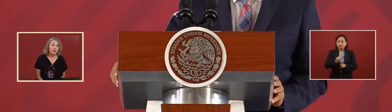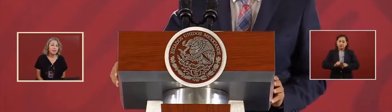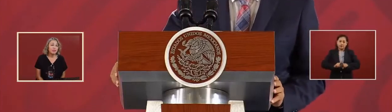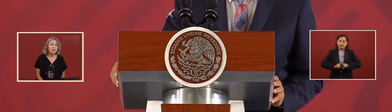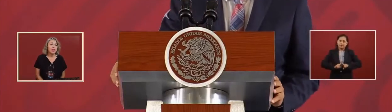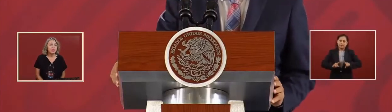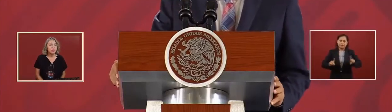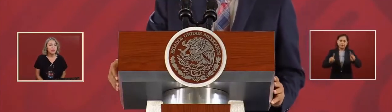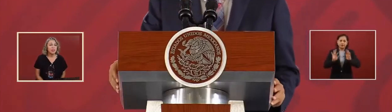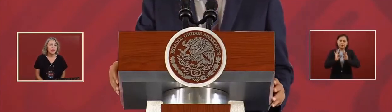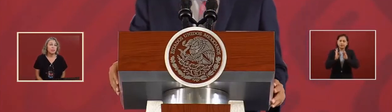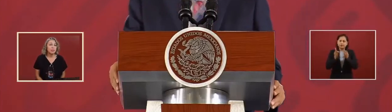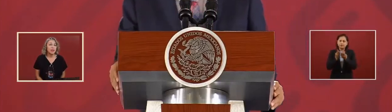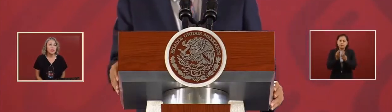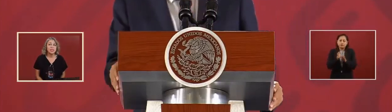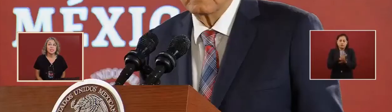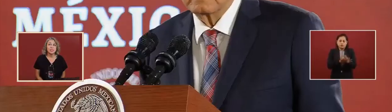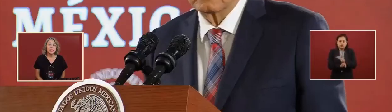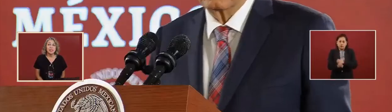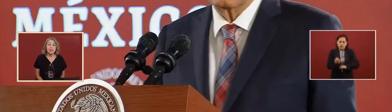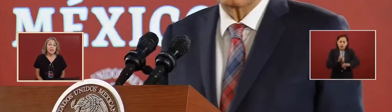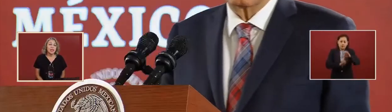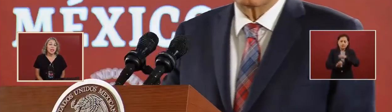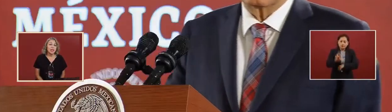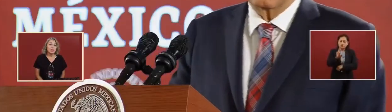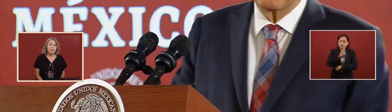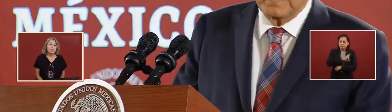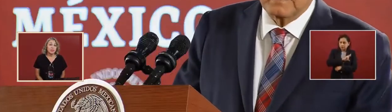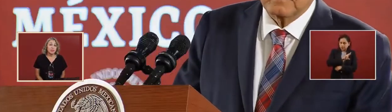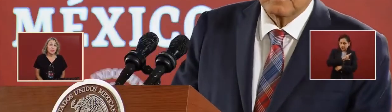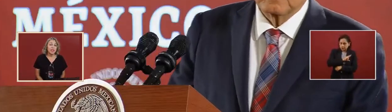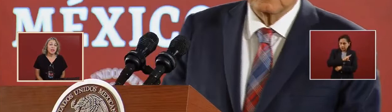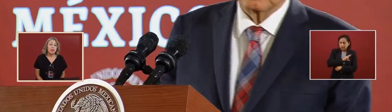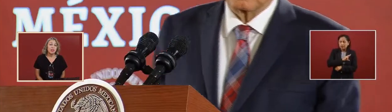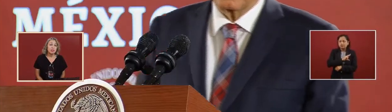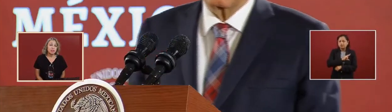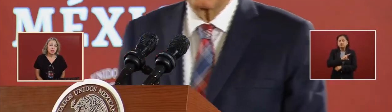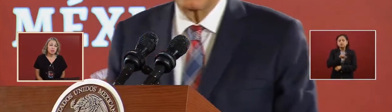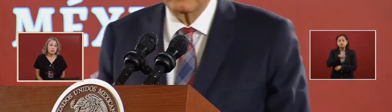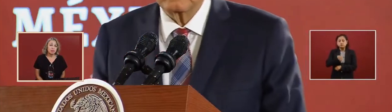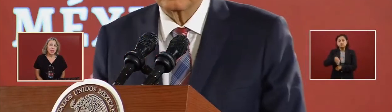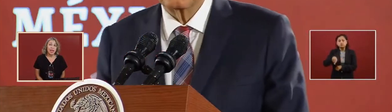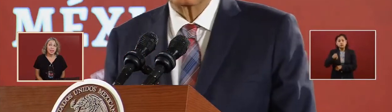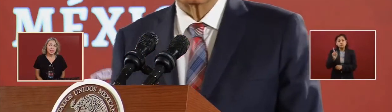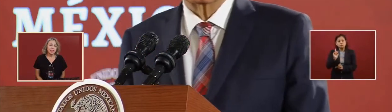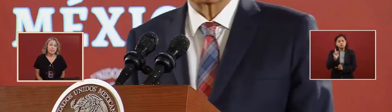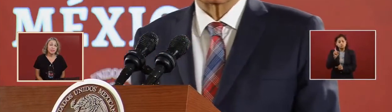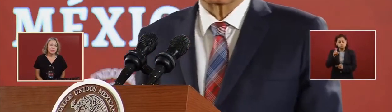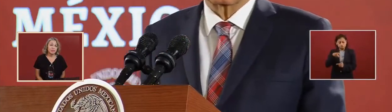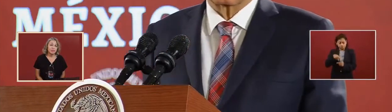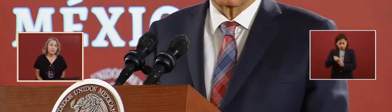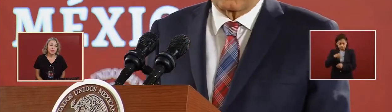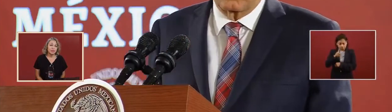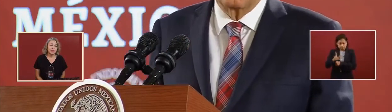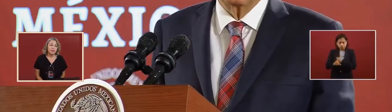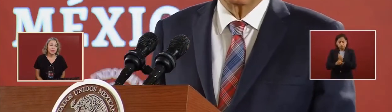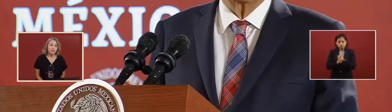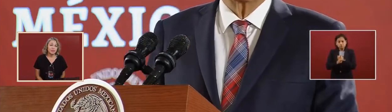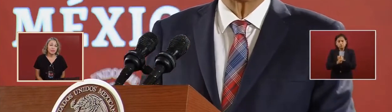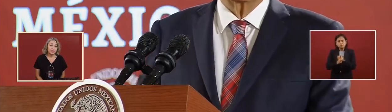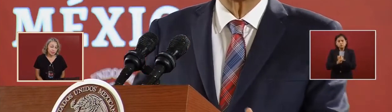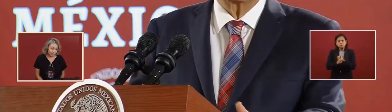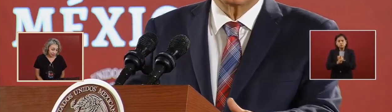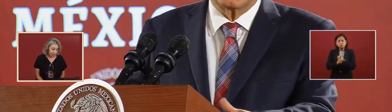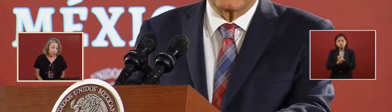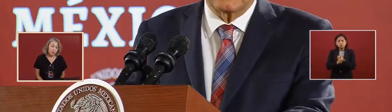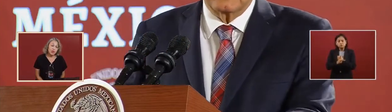can also act with a code of ethics.